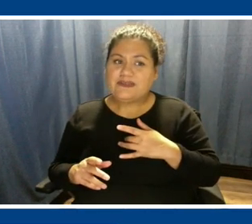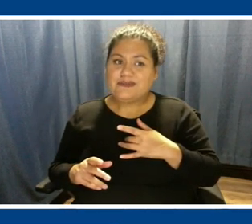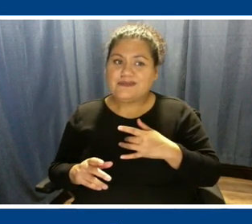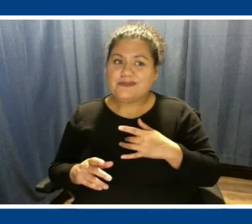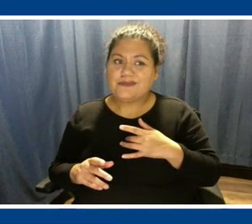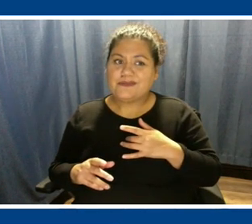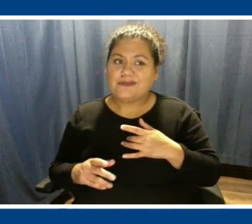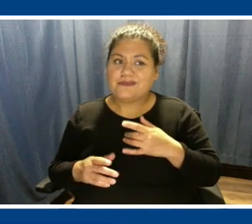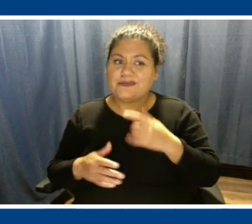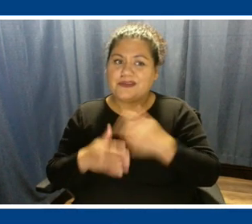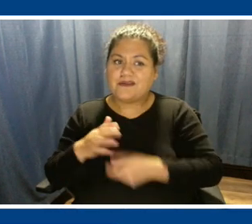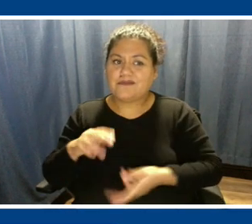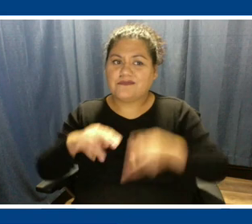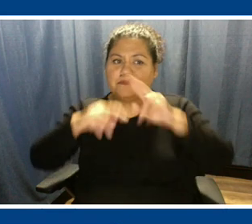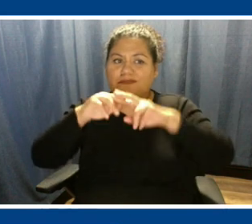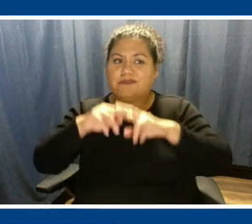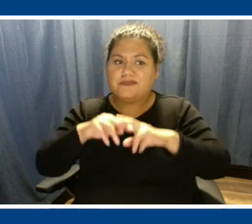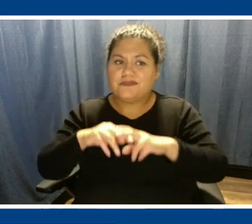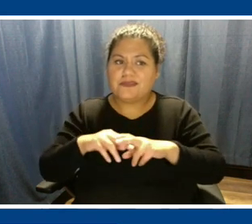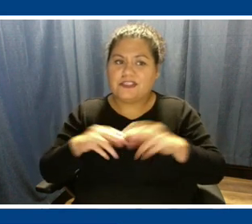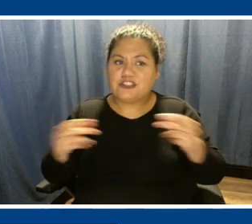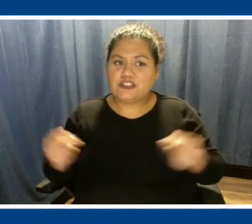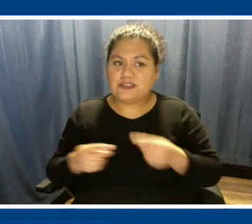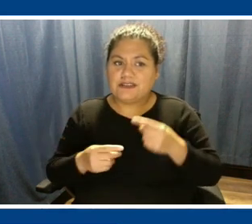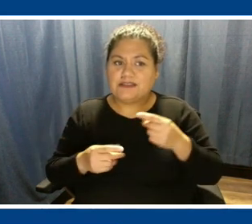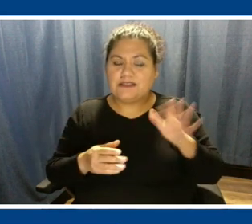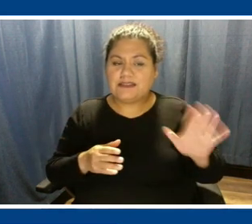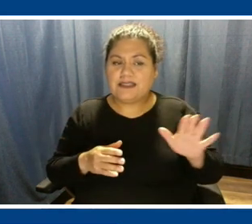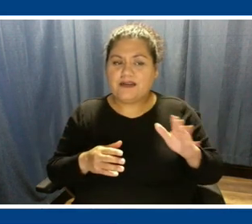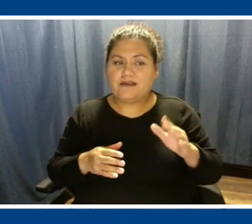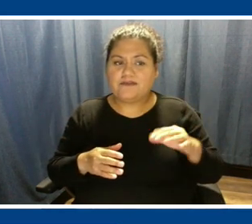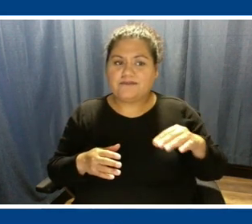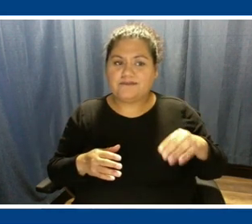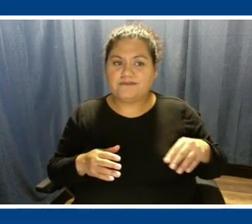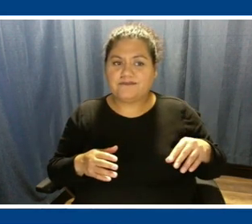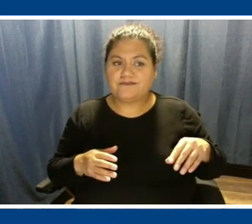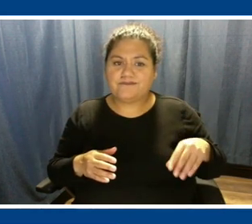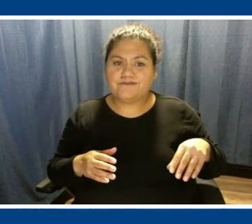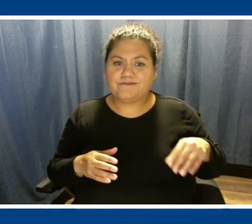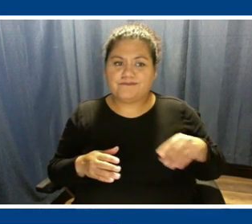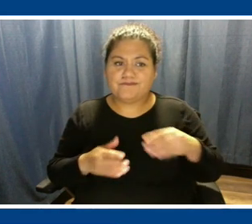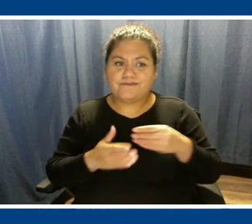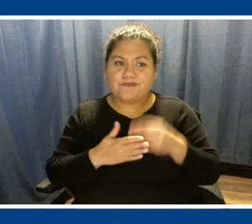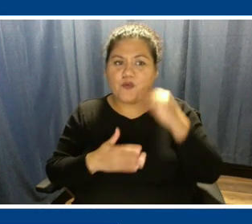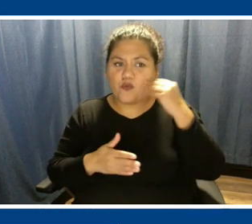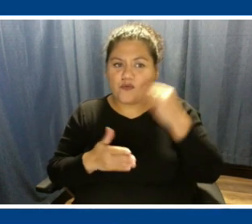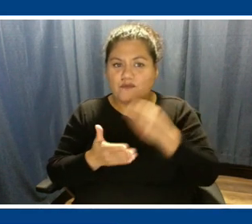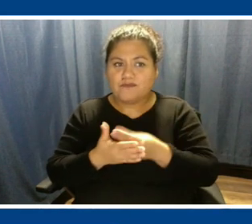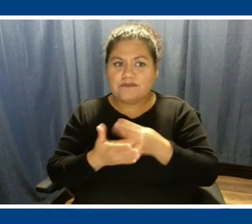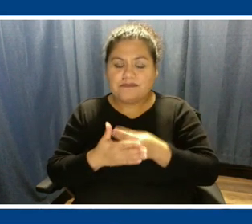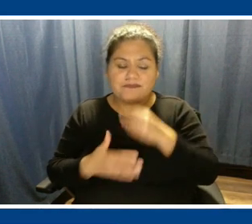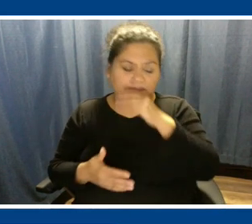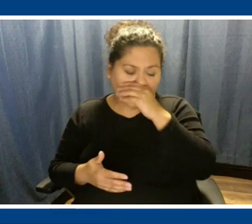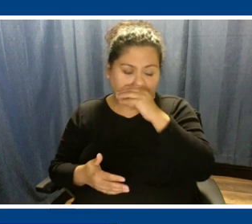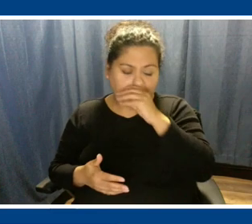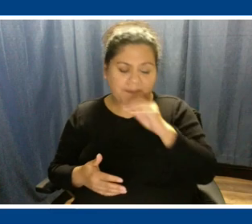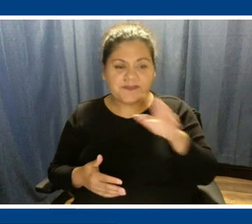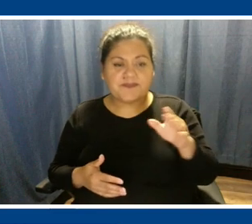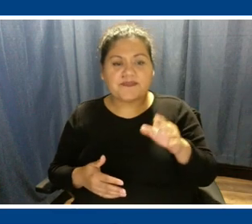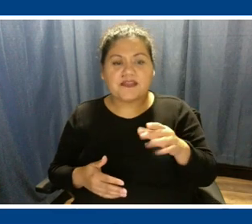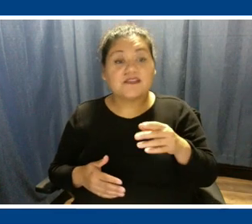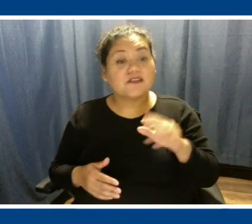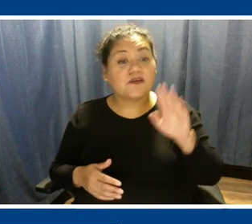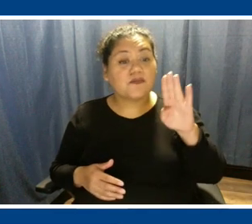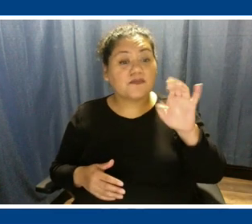Thank you. Thanks, Ian. And we're going to go to Benny and Corey, who are going to tag team the response for this question. So Benny, we'll go to you